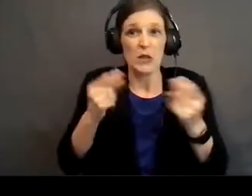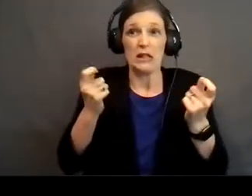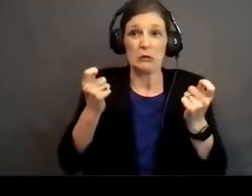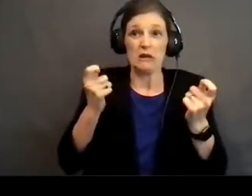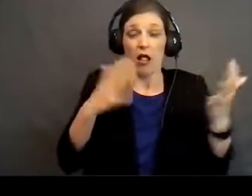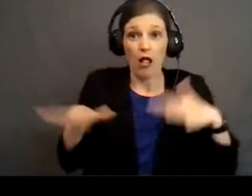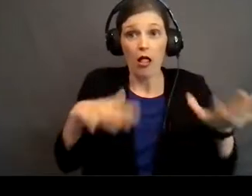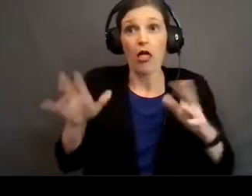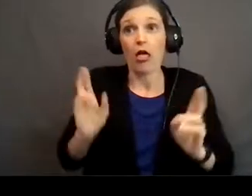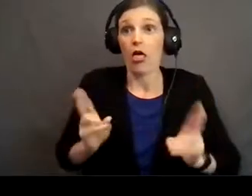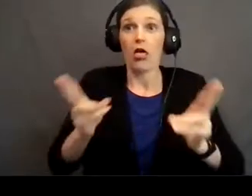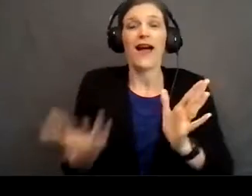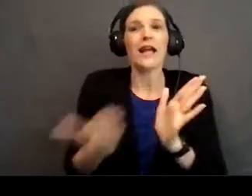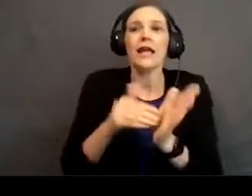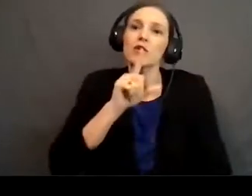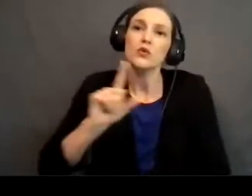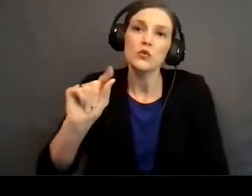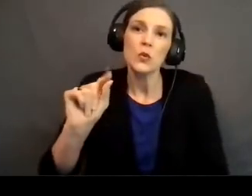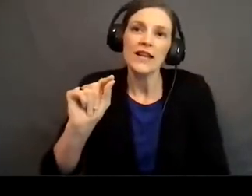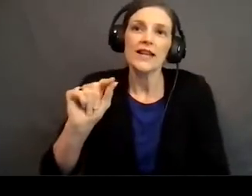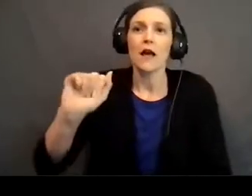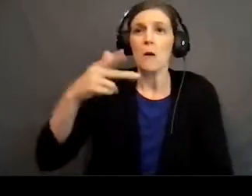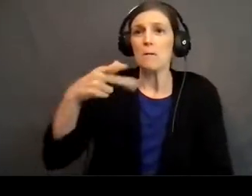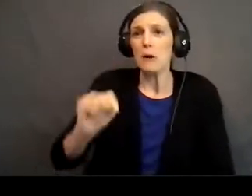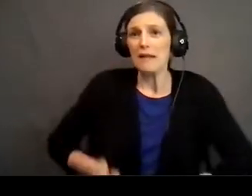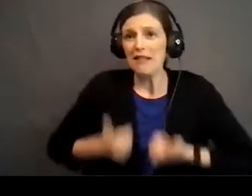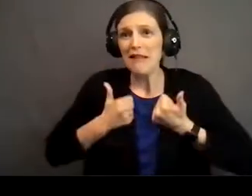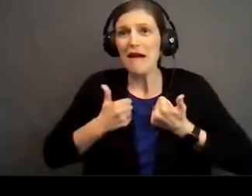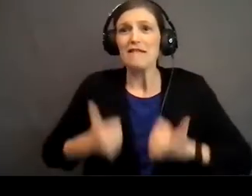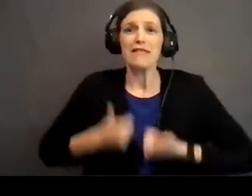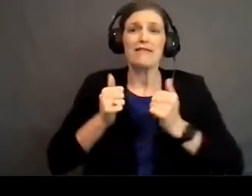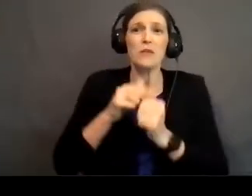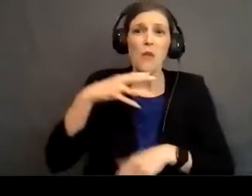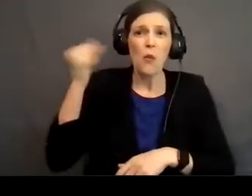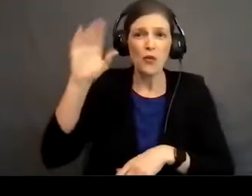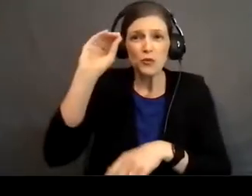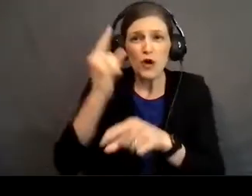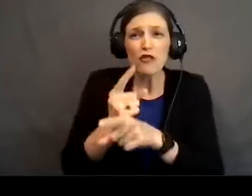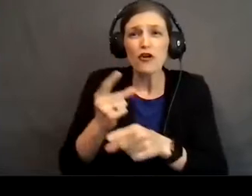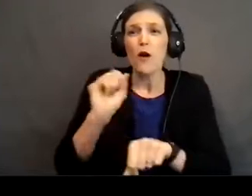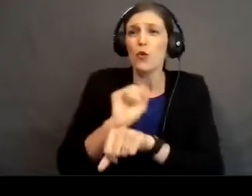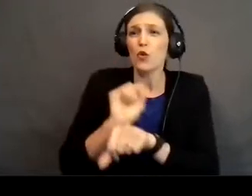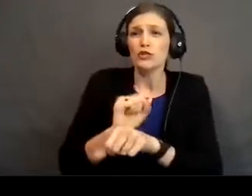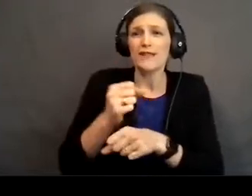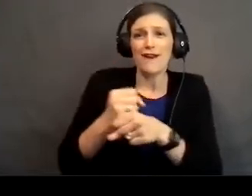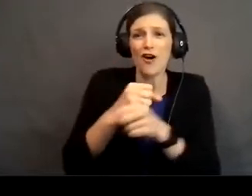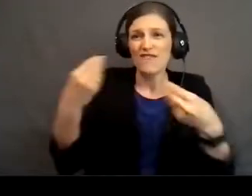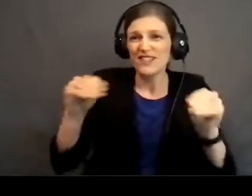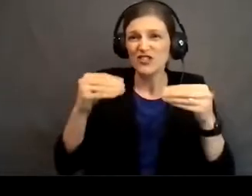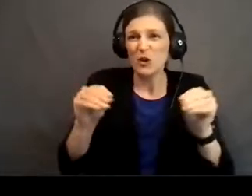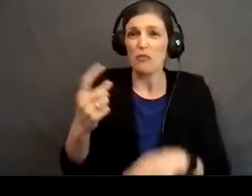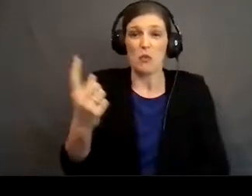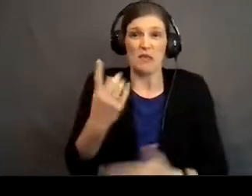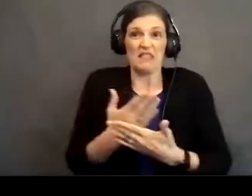scramble. Again, 20 years old, so it was apartment life. I was living with my older brother. I worked at a coffee shop, so the only thing I cared about